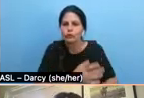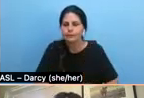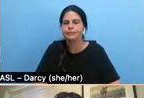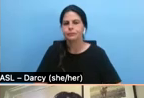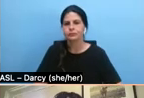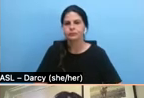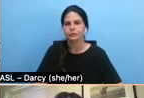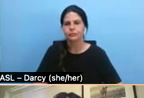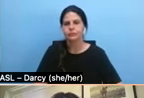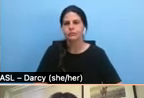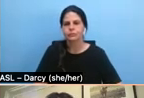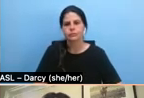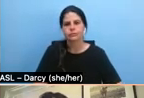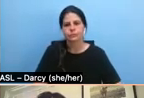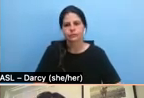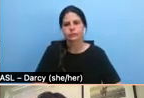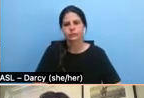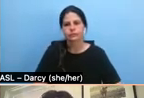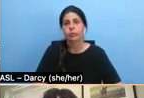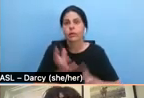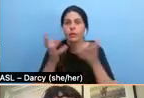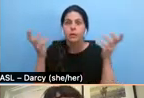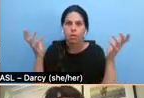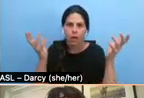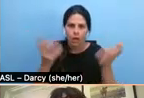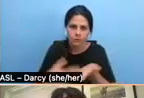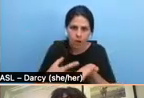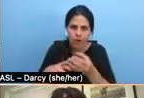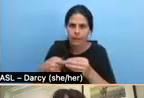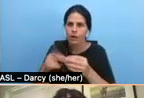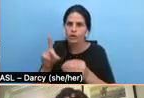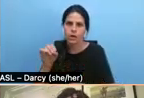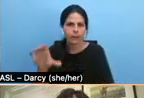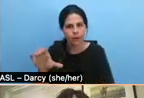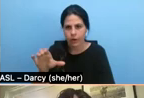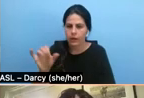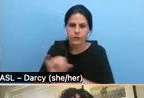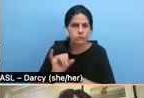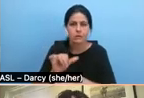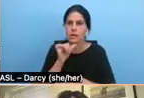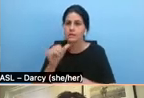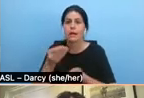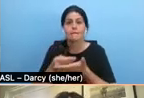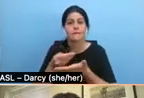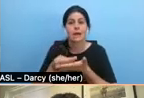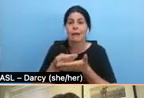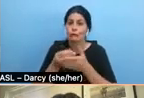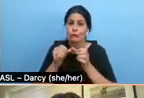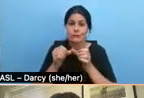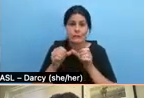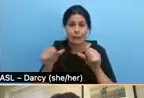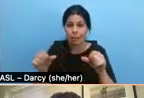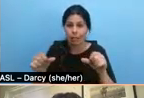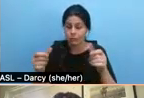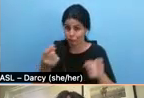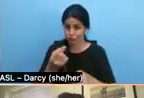think there's a lot of talk in the documentary industry about how it's not financially sustainable, which is correct. So how do we,